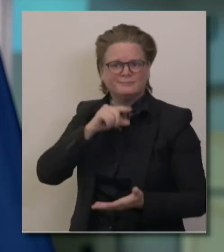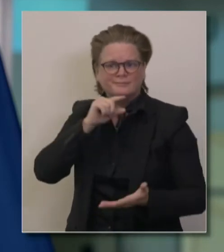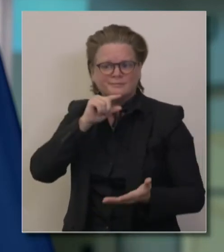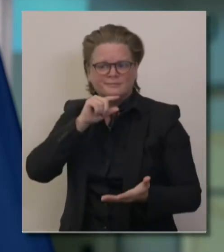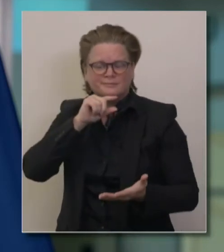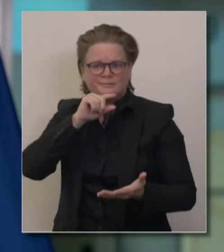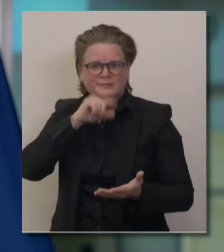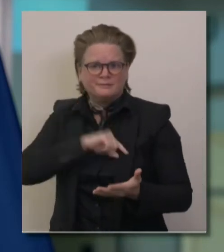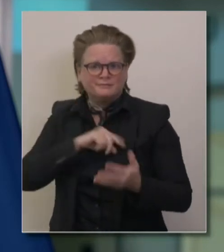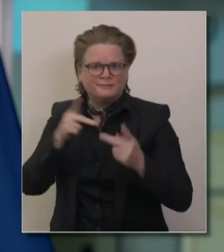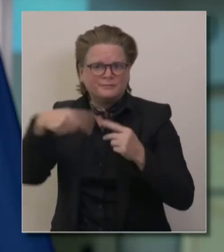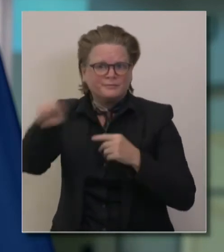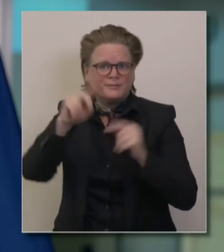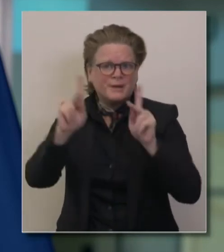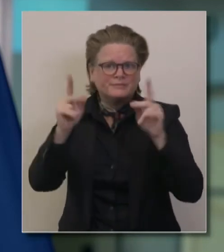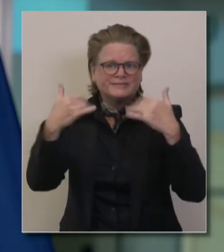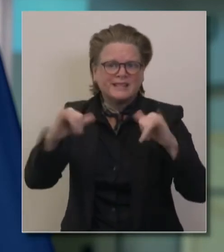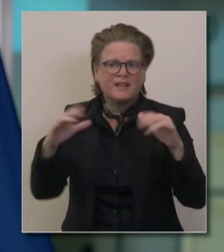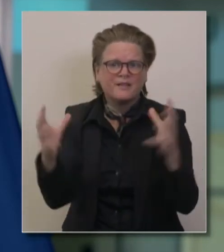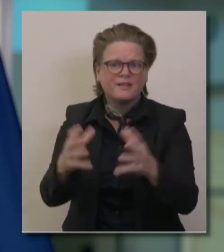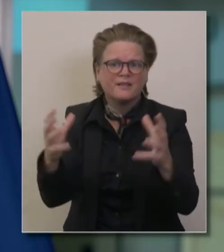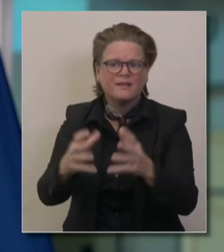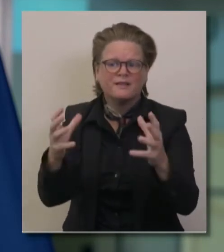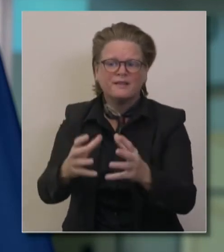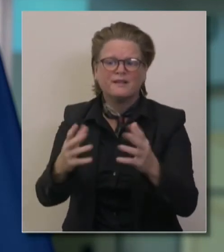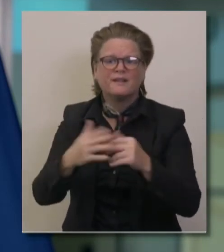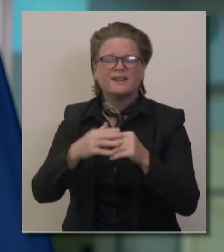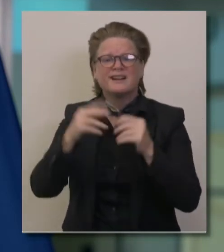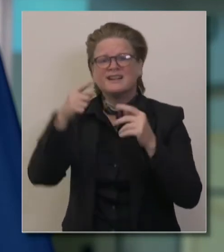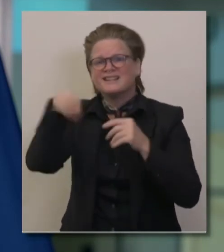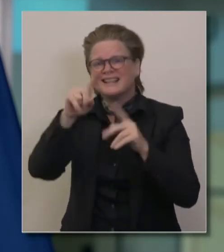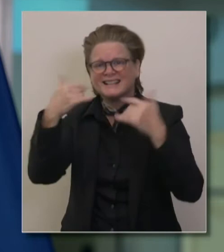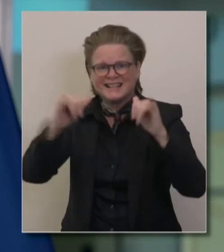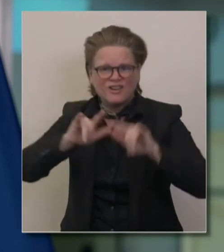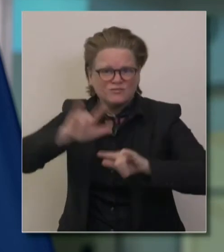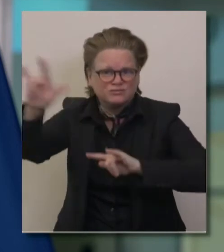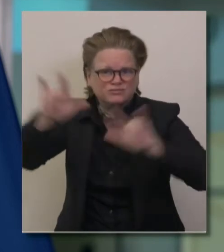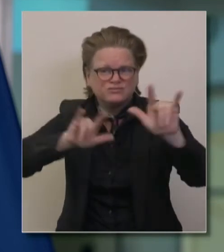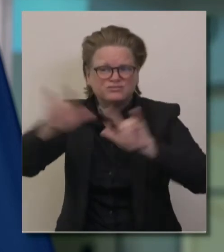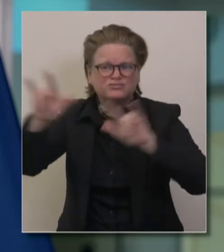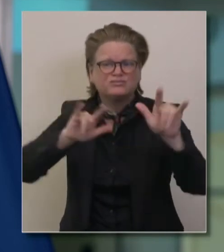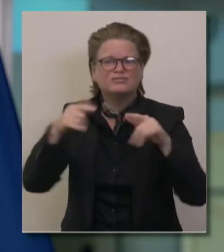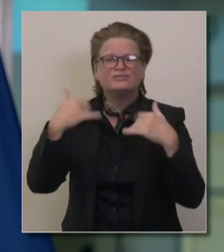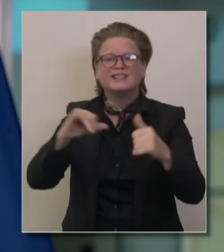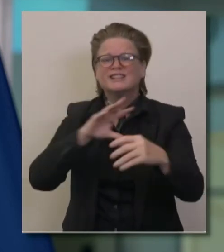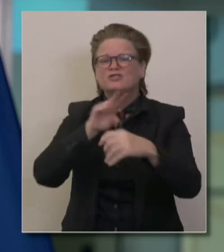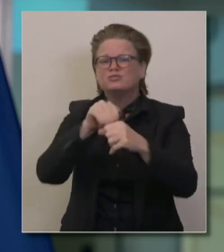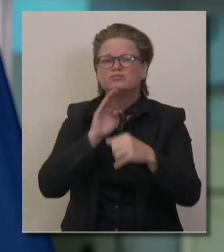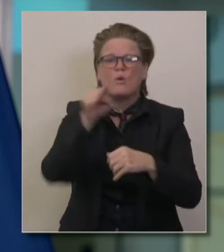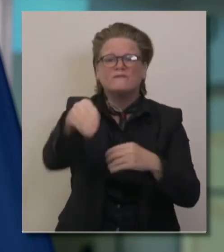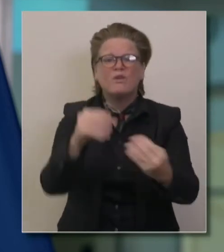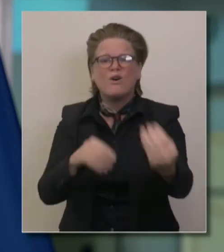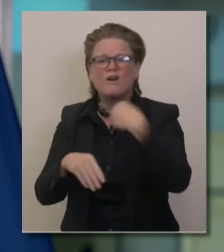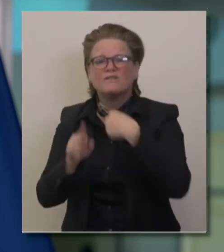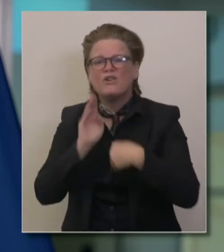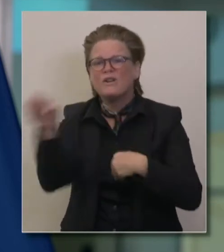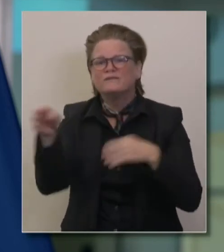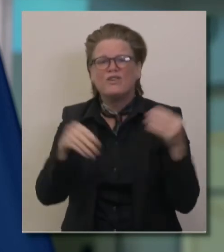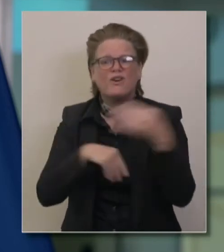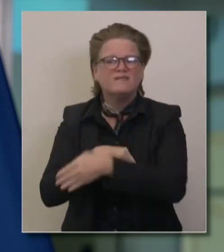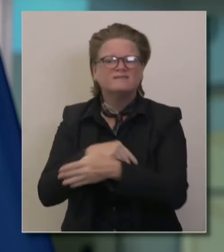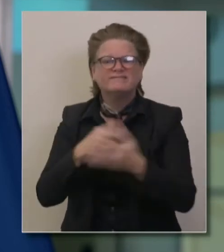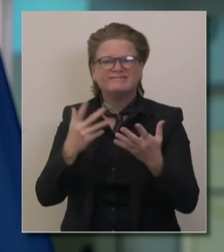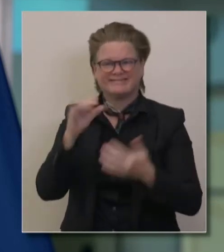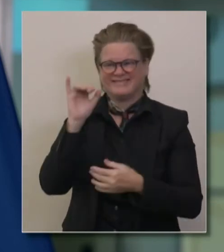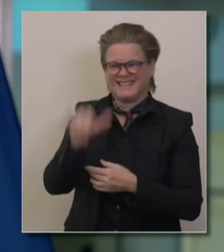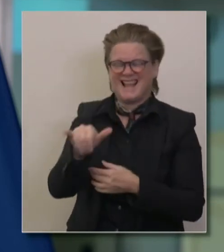are going to show up right about now. Maybe the last couple of days we're seeing that, but we know we'll be seeing that for many days to come. So